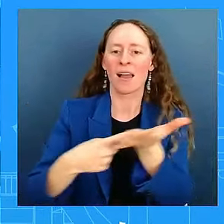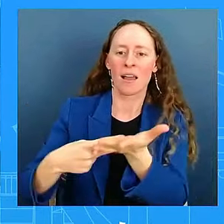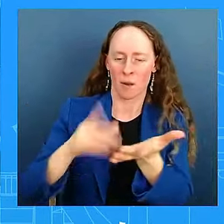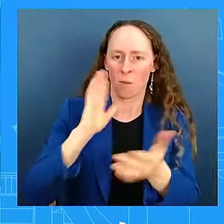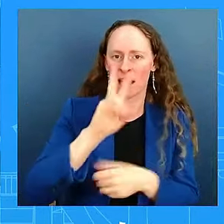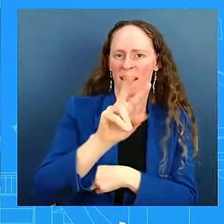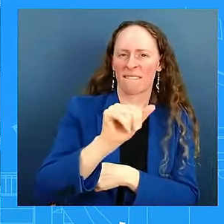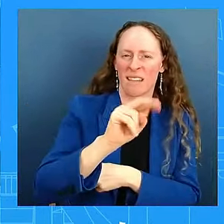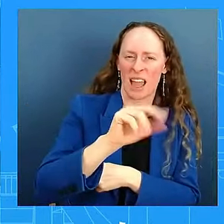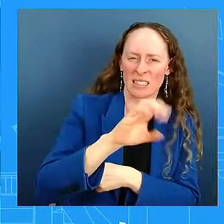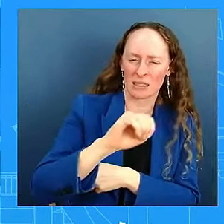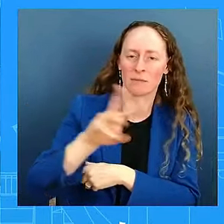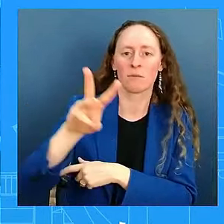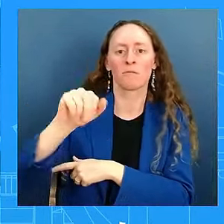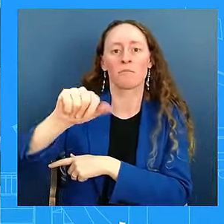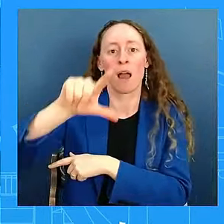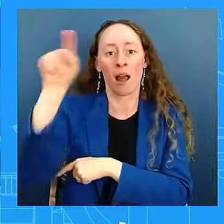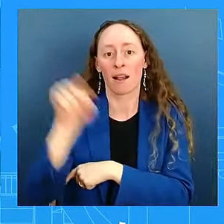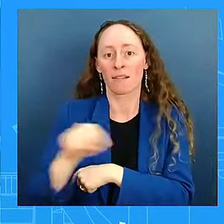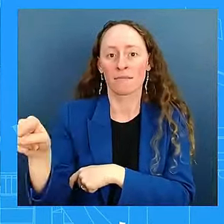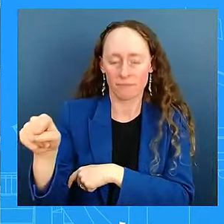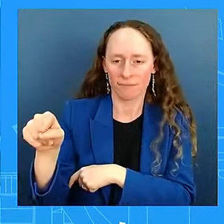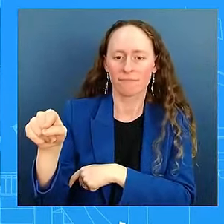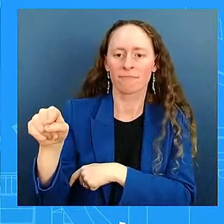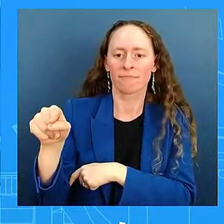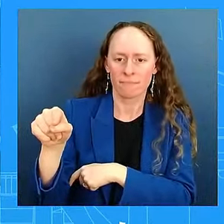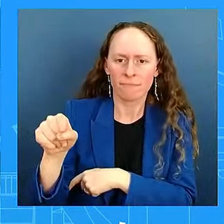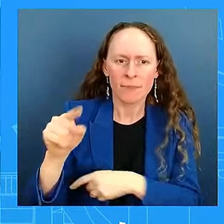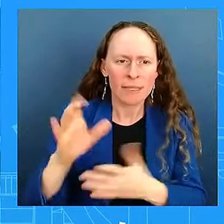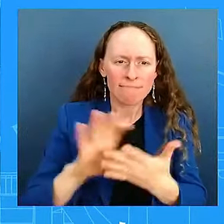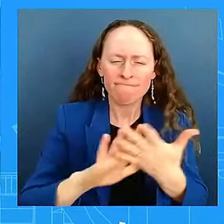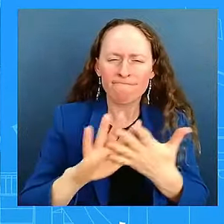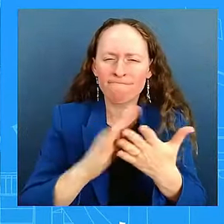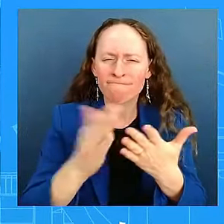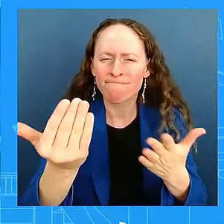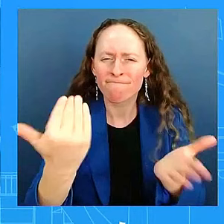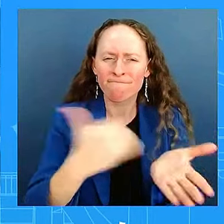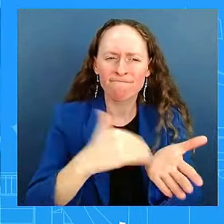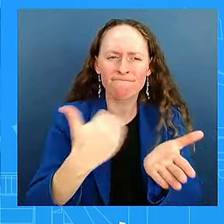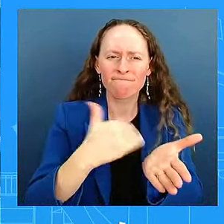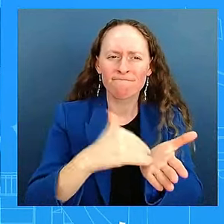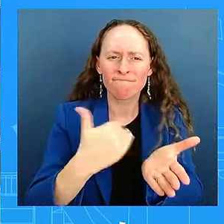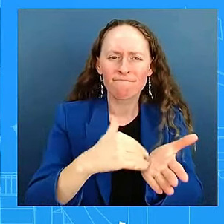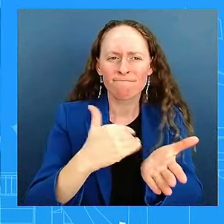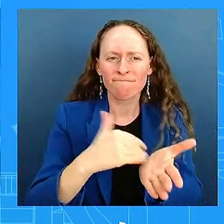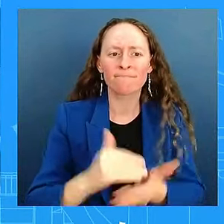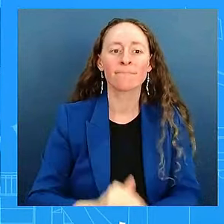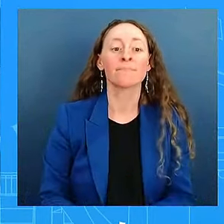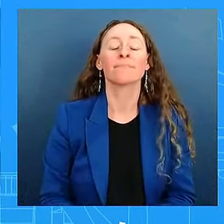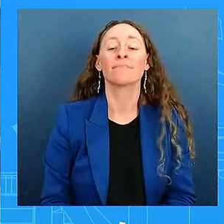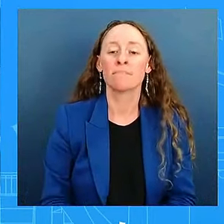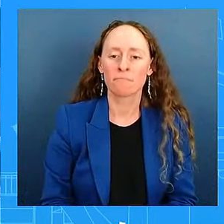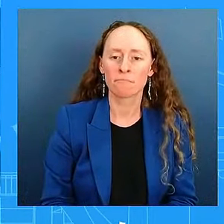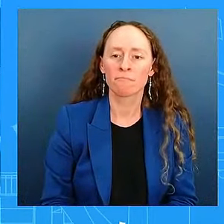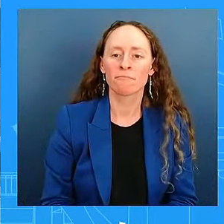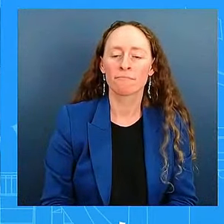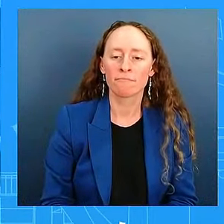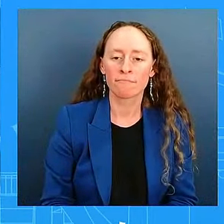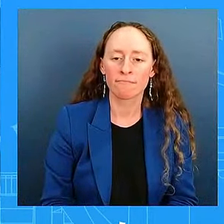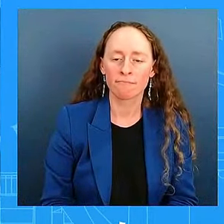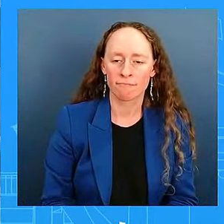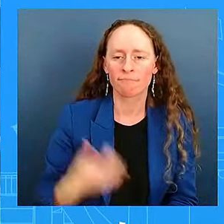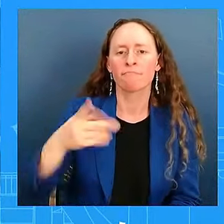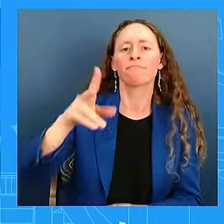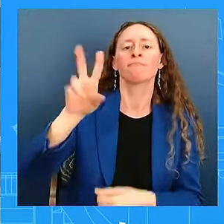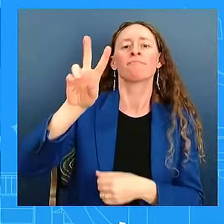at the VA. Let's say that one more time. I missed that. There are reports that VA staffers have accessed the medical records of